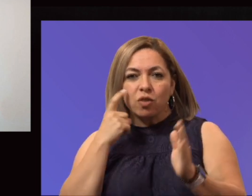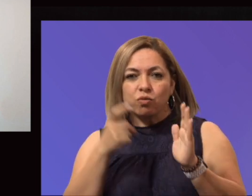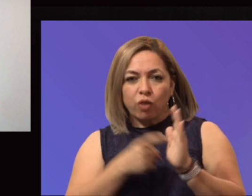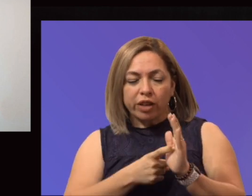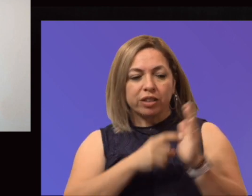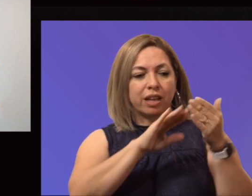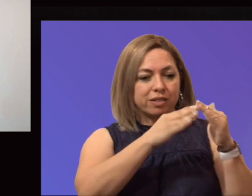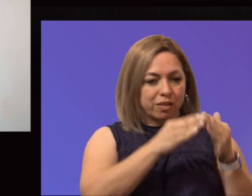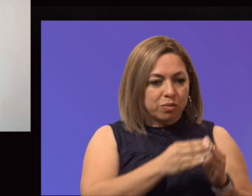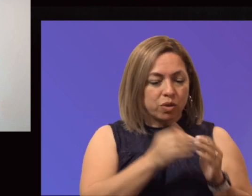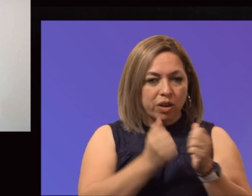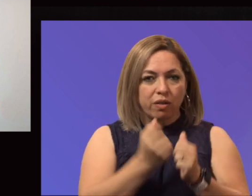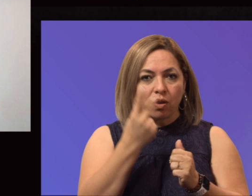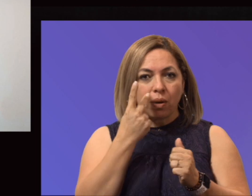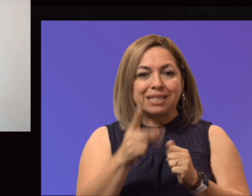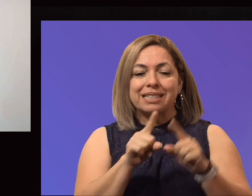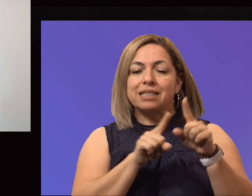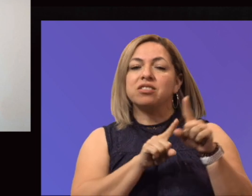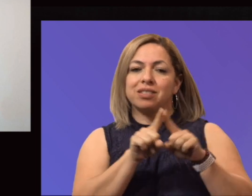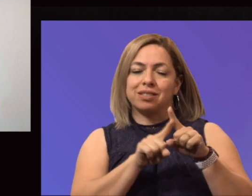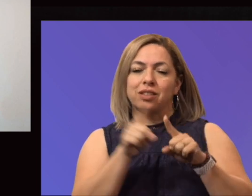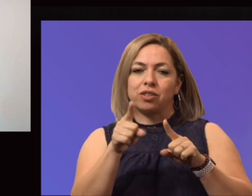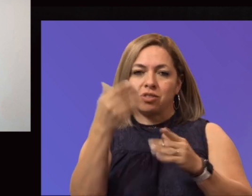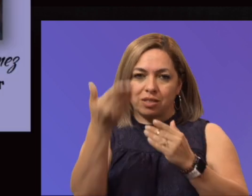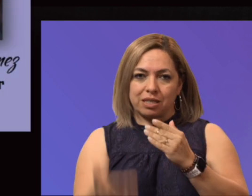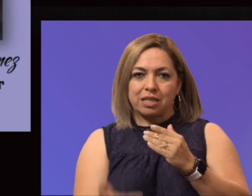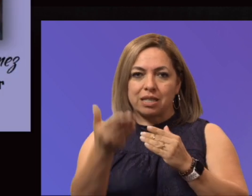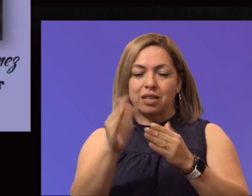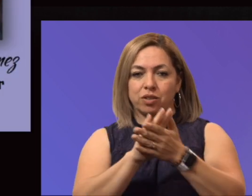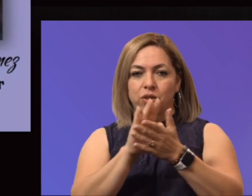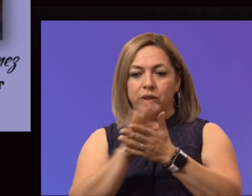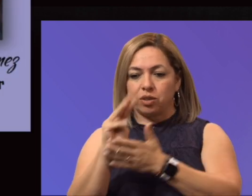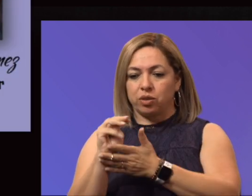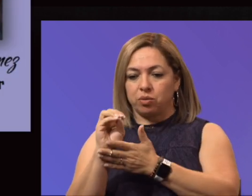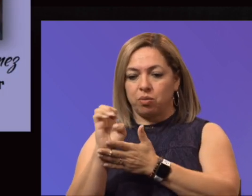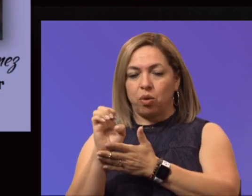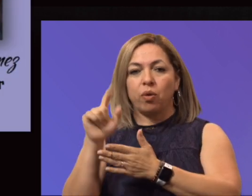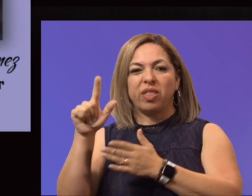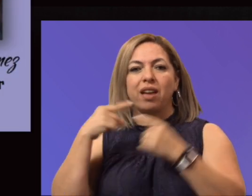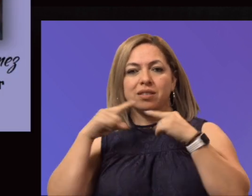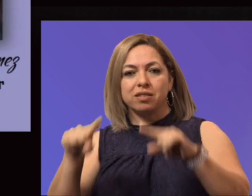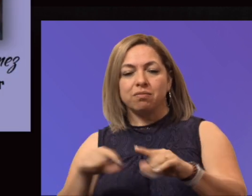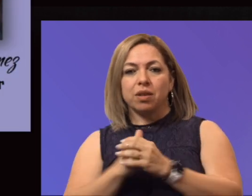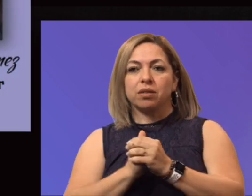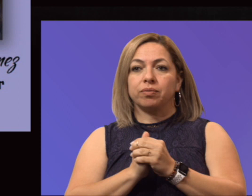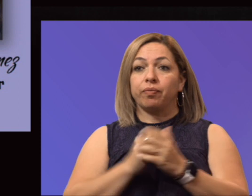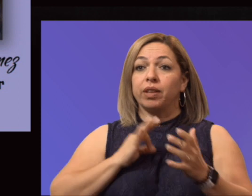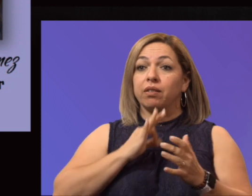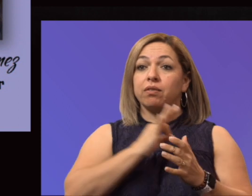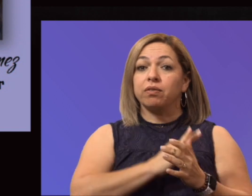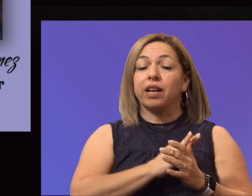sees the star that she is. And so congratulations, Ms. Moe, on that great achievement. Our Faculty Excellence Awards for